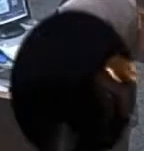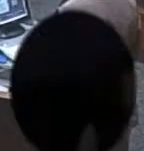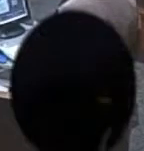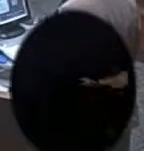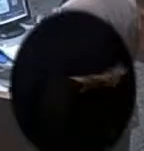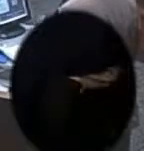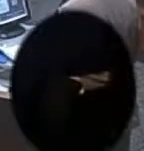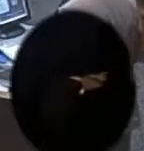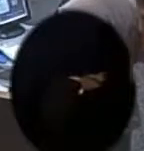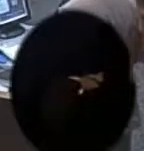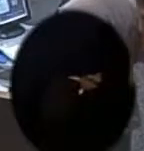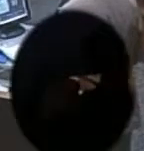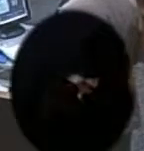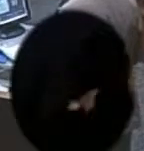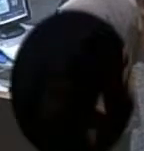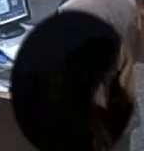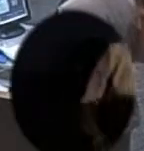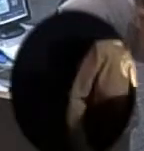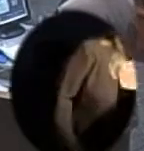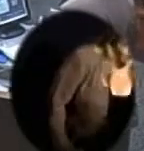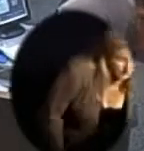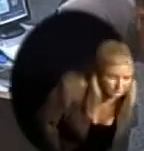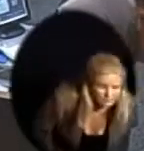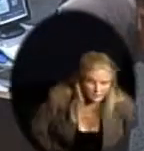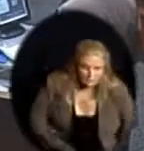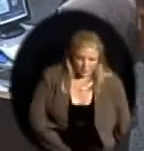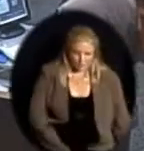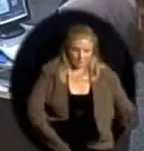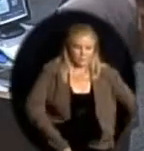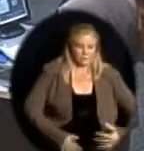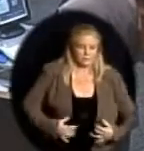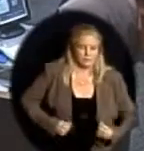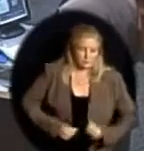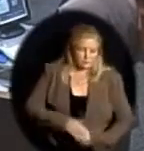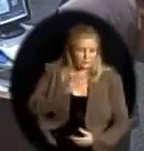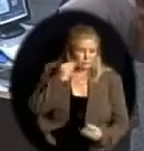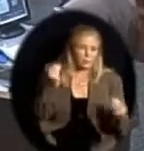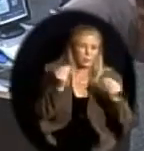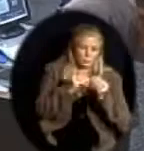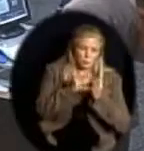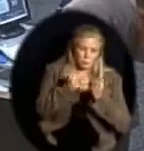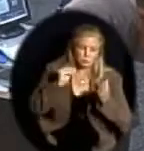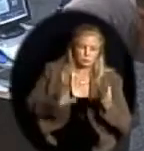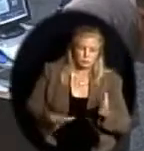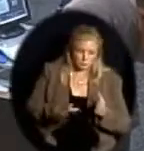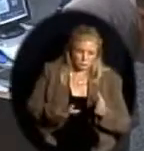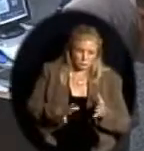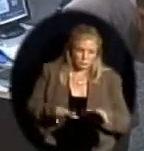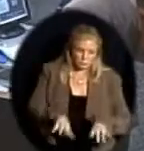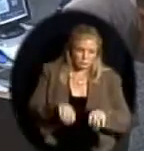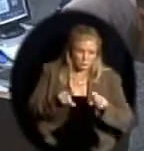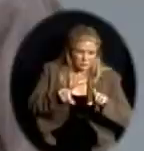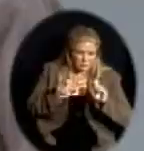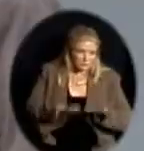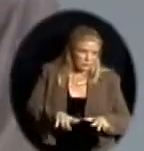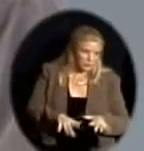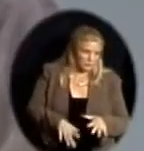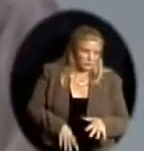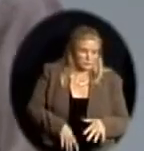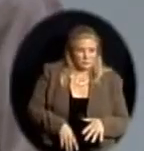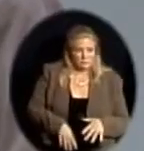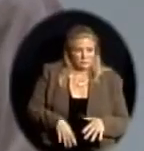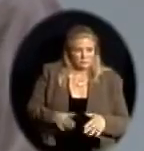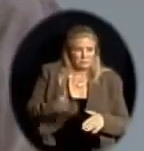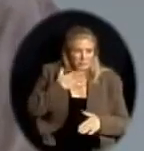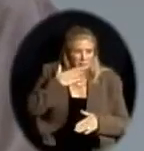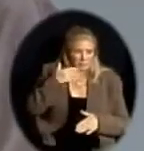we shared with you new state tests, more students tested, more grade levels, performance bands change, scores to get